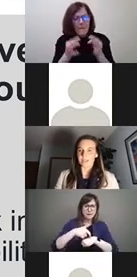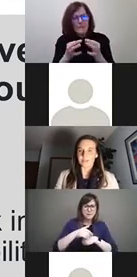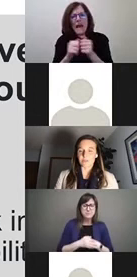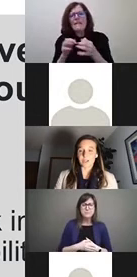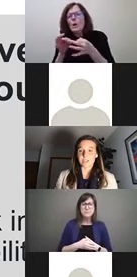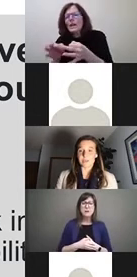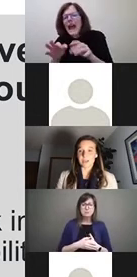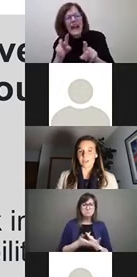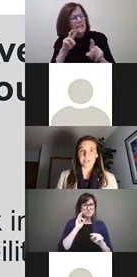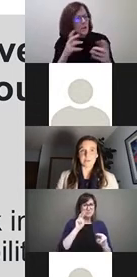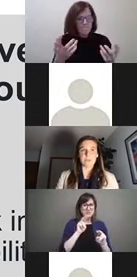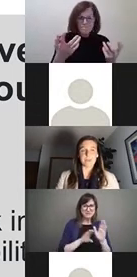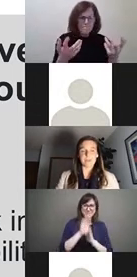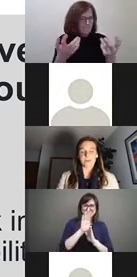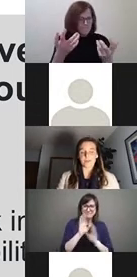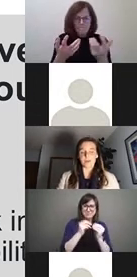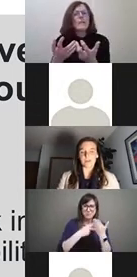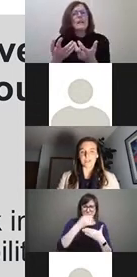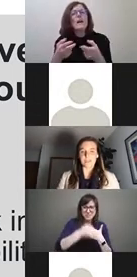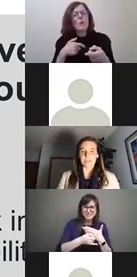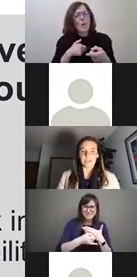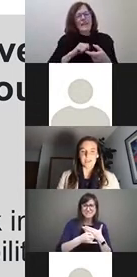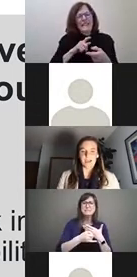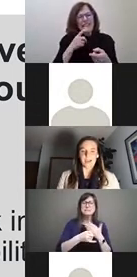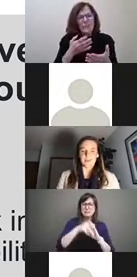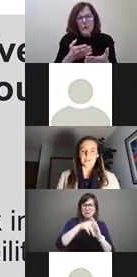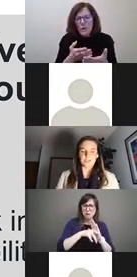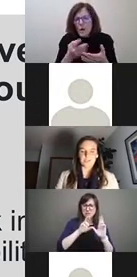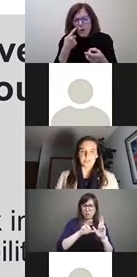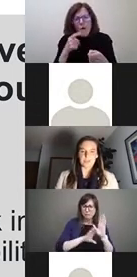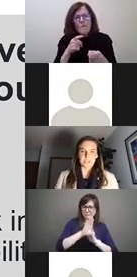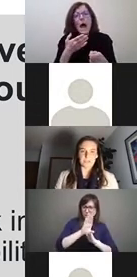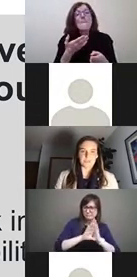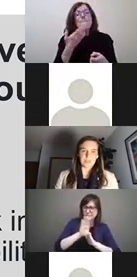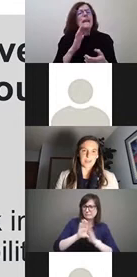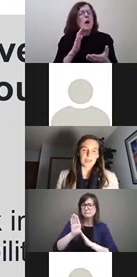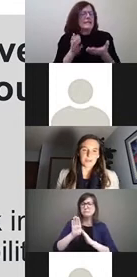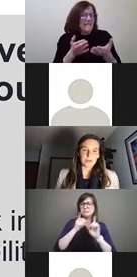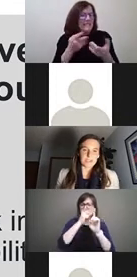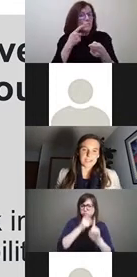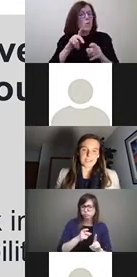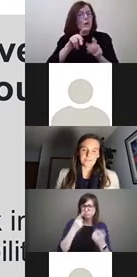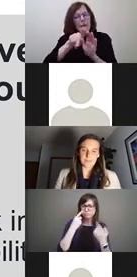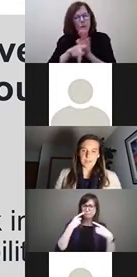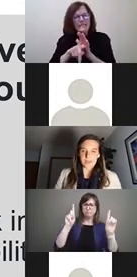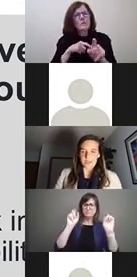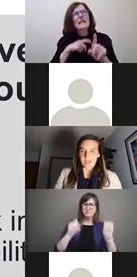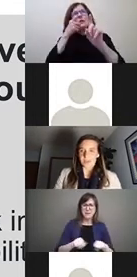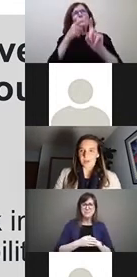working on some of these projects to better address some of the policy issues and objectives that were discussed.